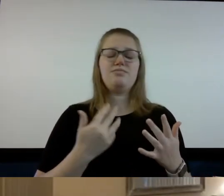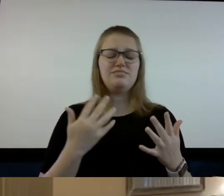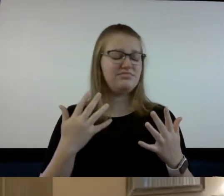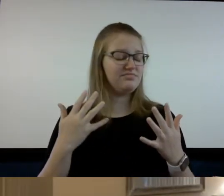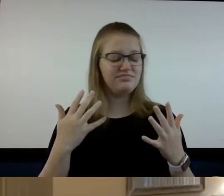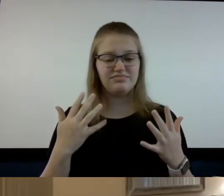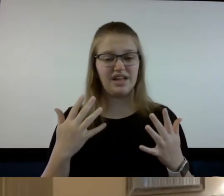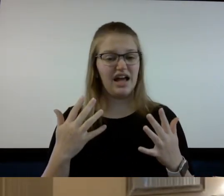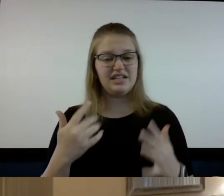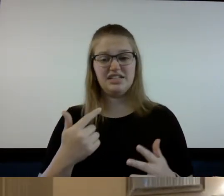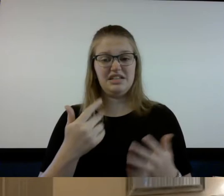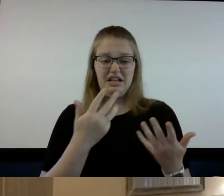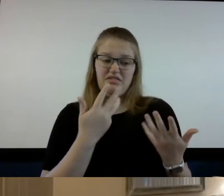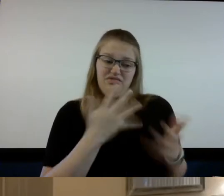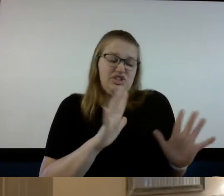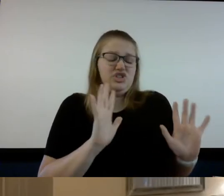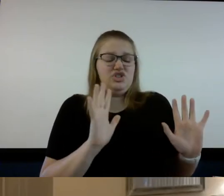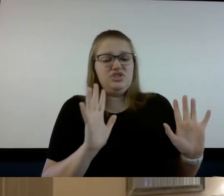felt over